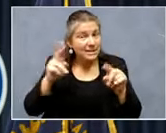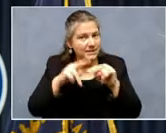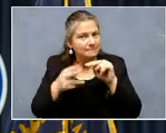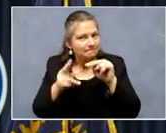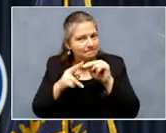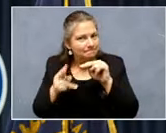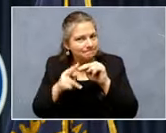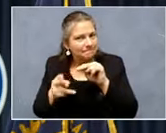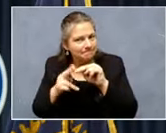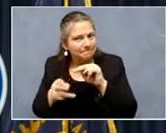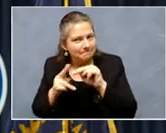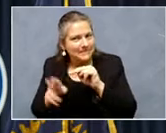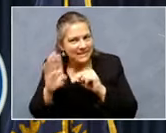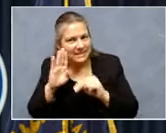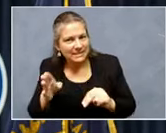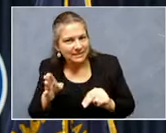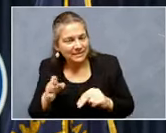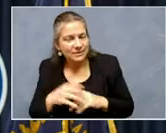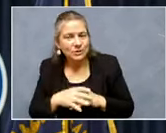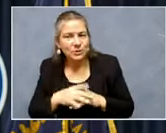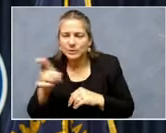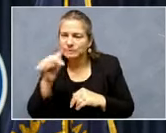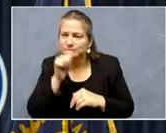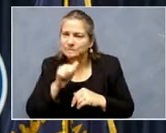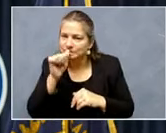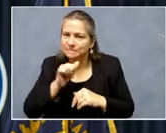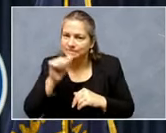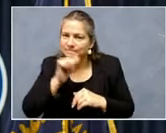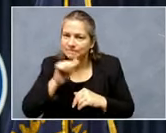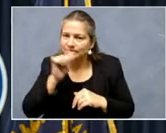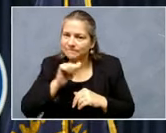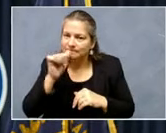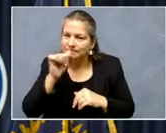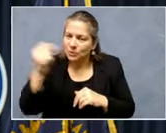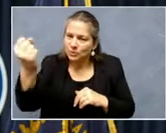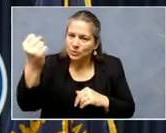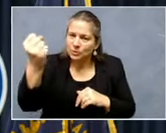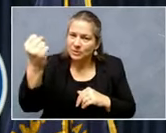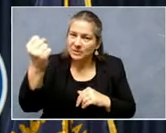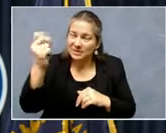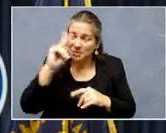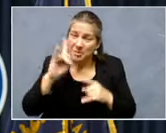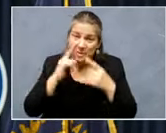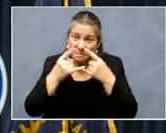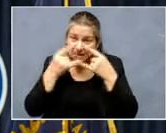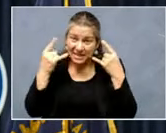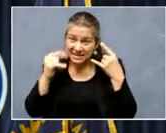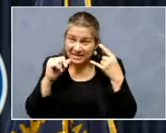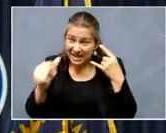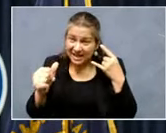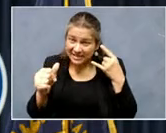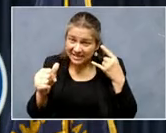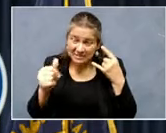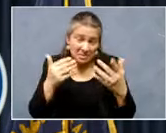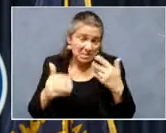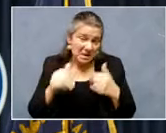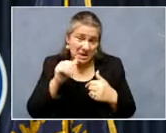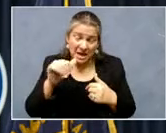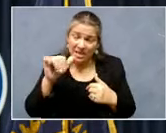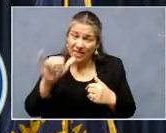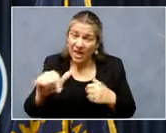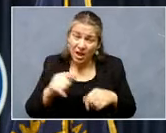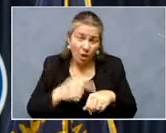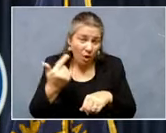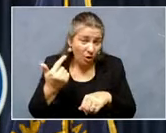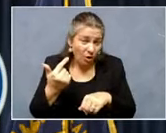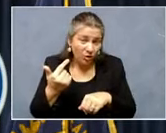So everybody who's willing hang in there. We don't see a whole lot of people wearing masks right now. It might not even be that much longer in